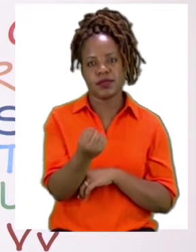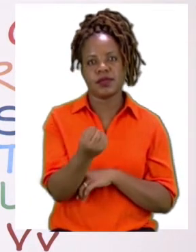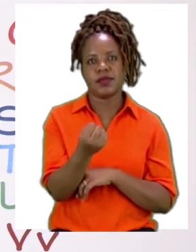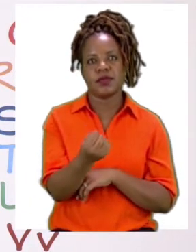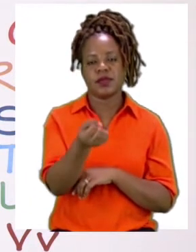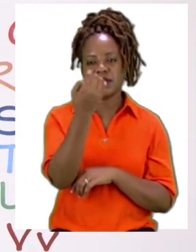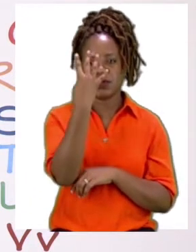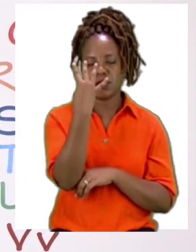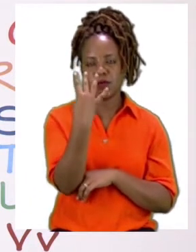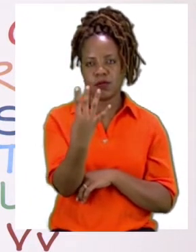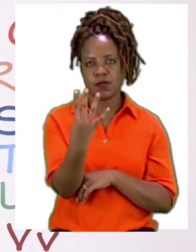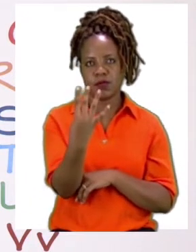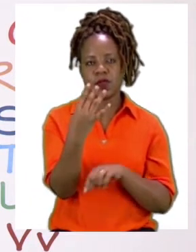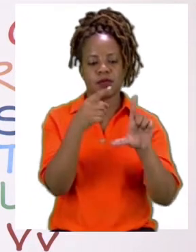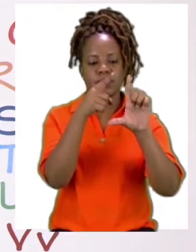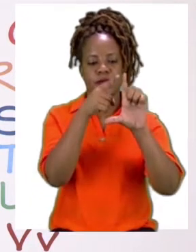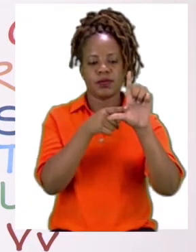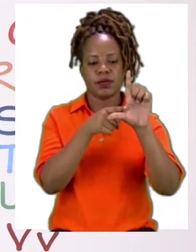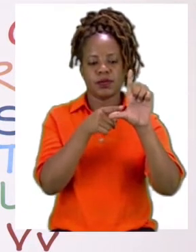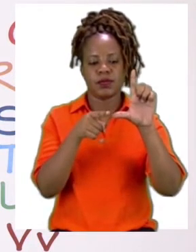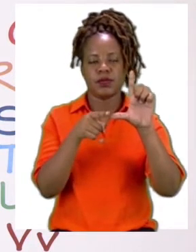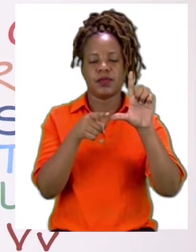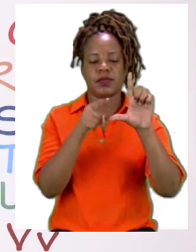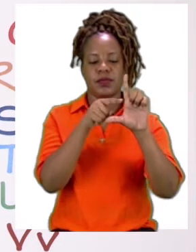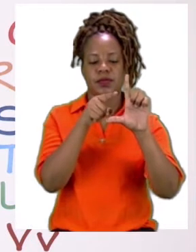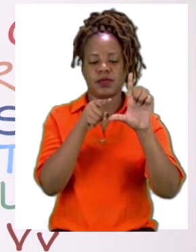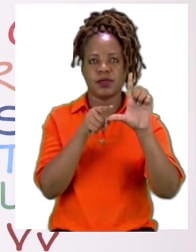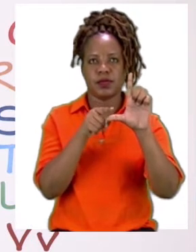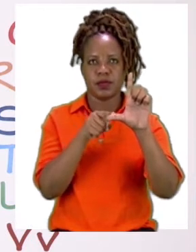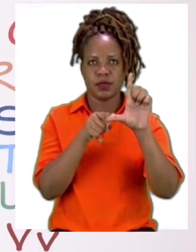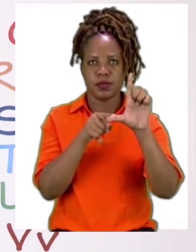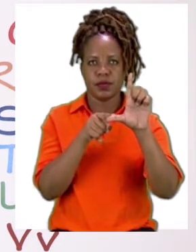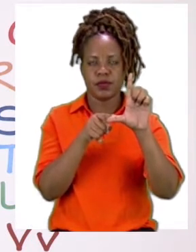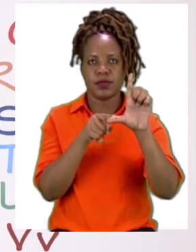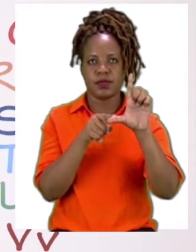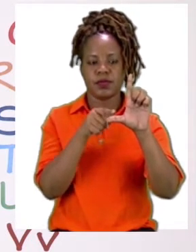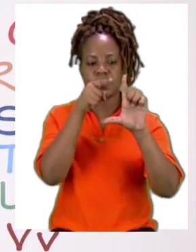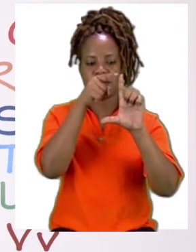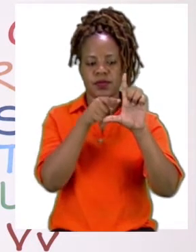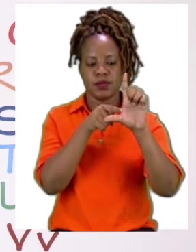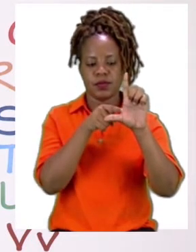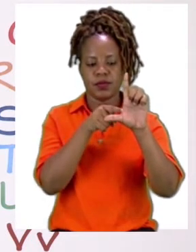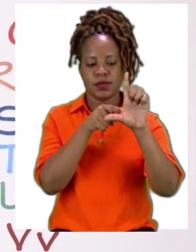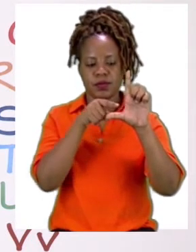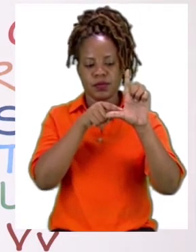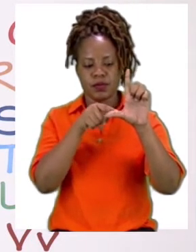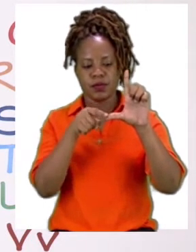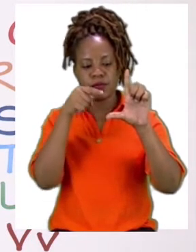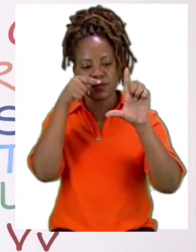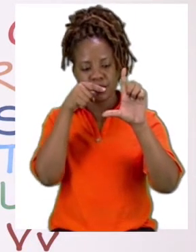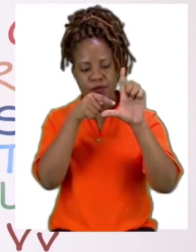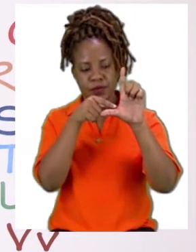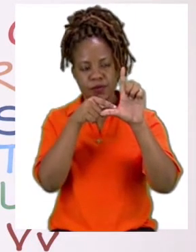there is a point where they meet, the sides meet. That is the right angle. Now it is a